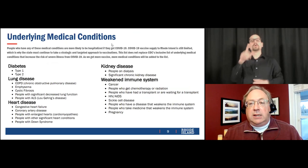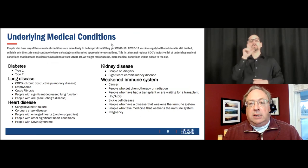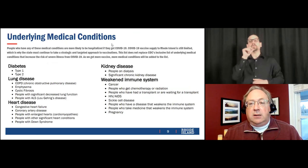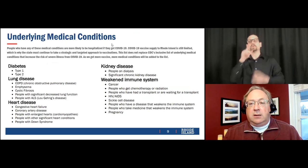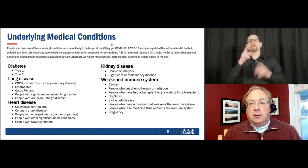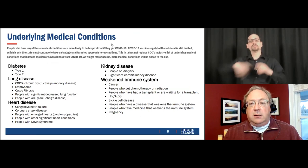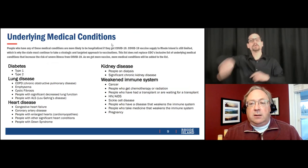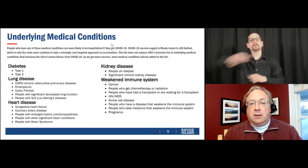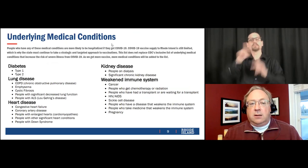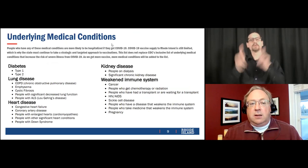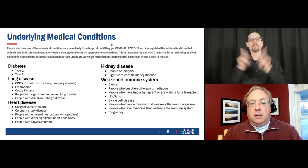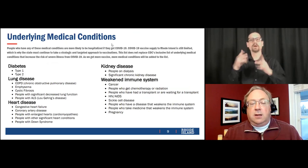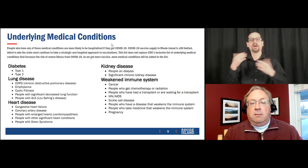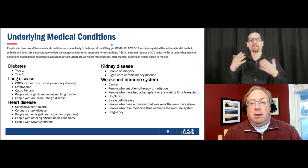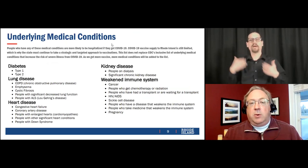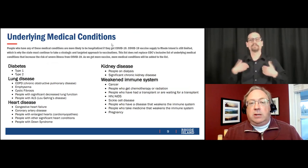COVID-19.